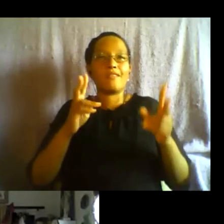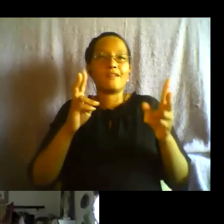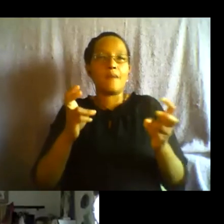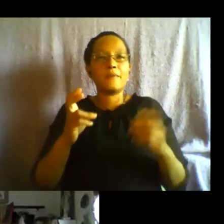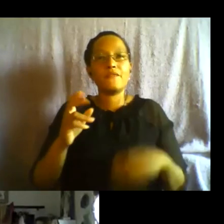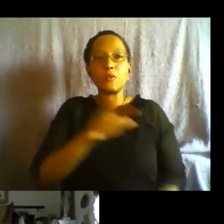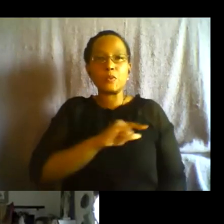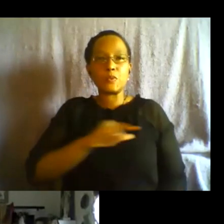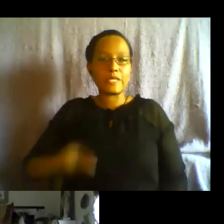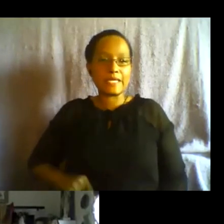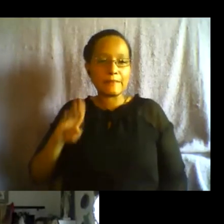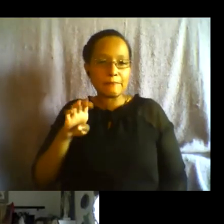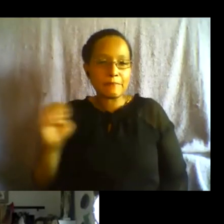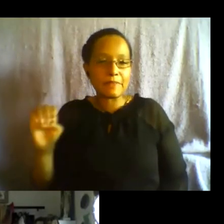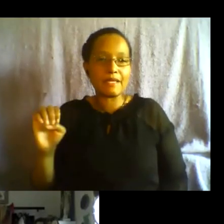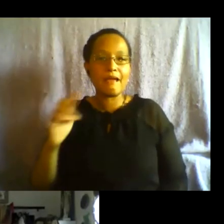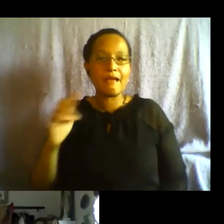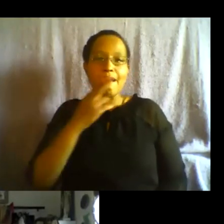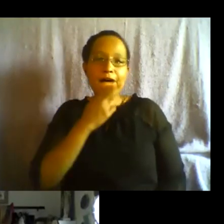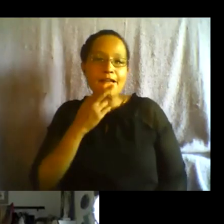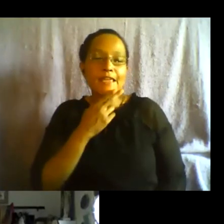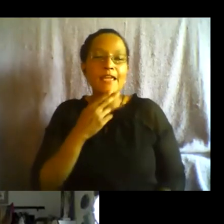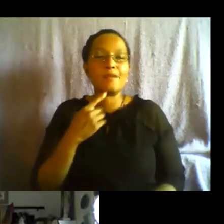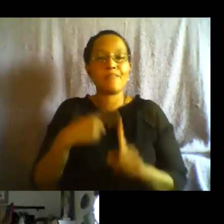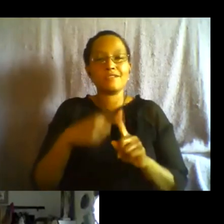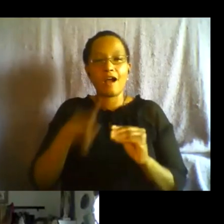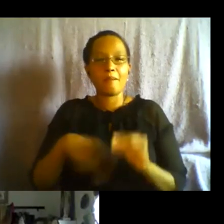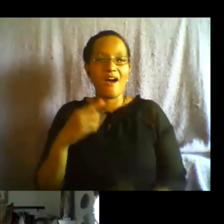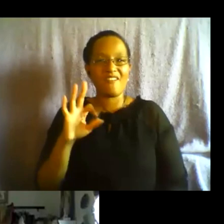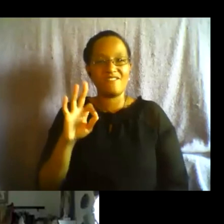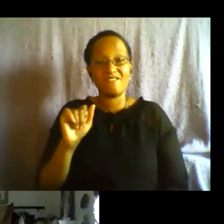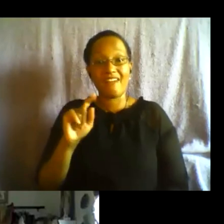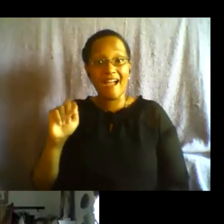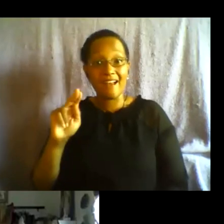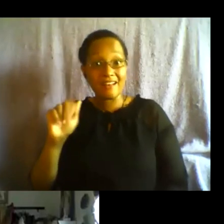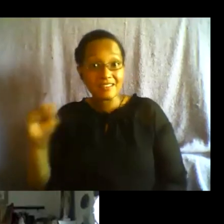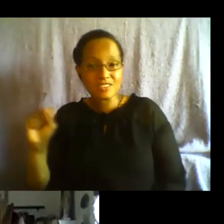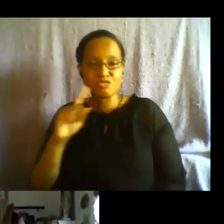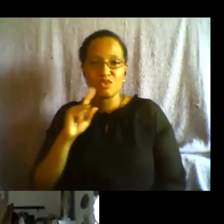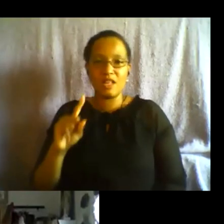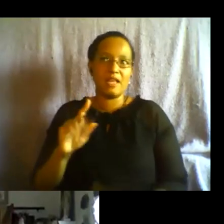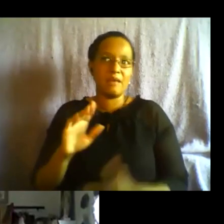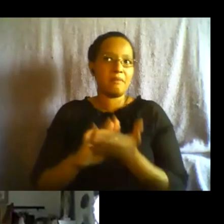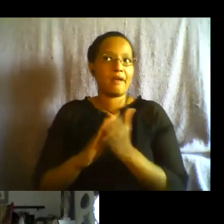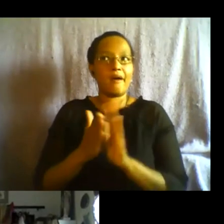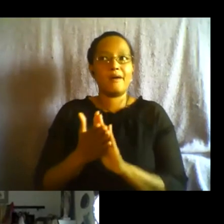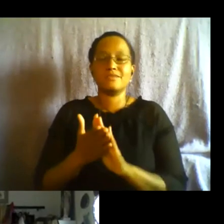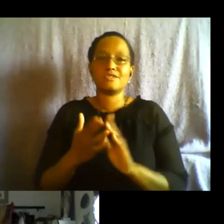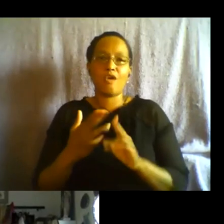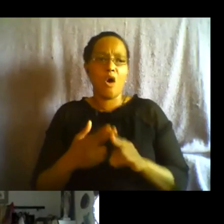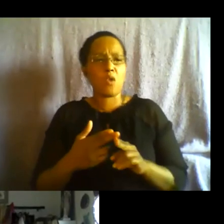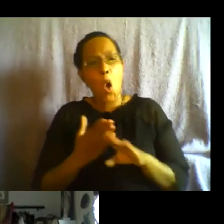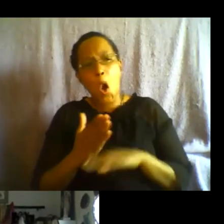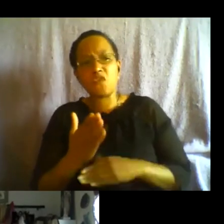fatness and the ways that fatness gets scapegoated for being like over consumers when really it's like industry that's like